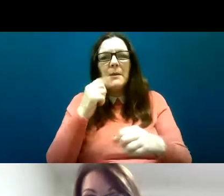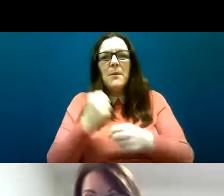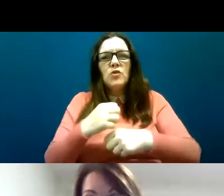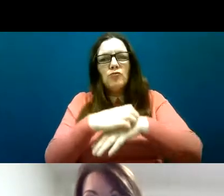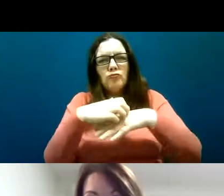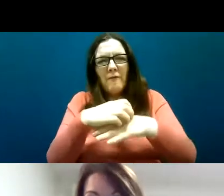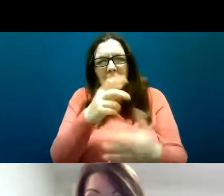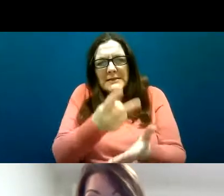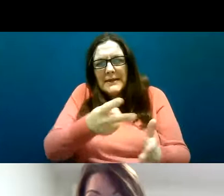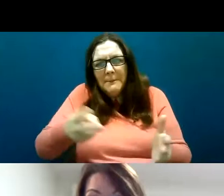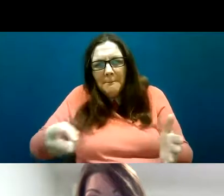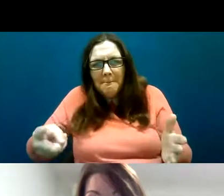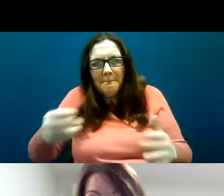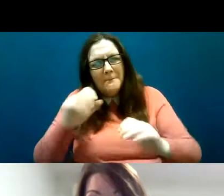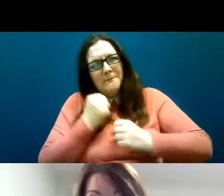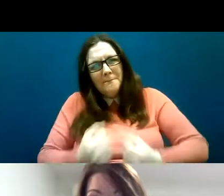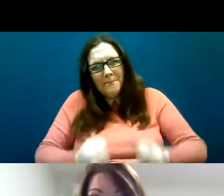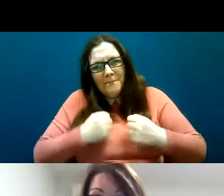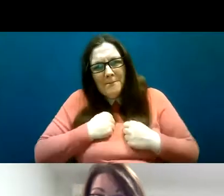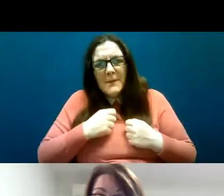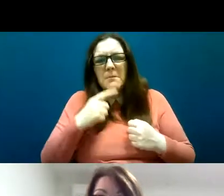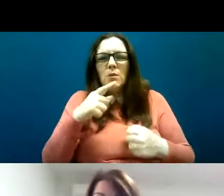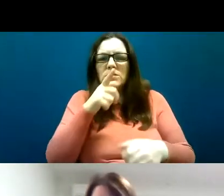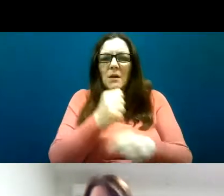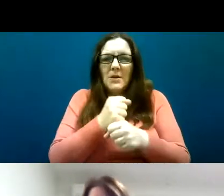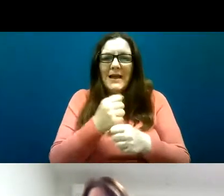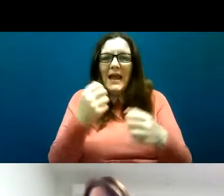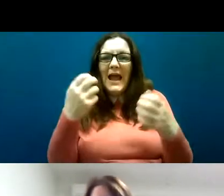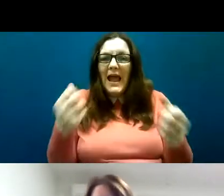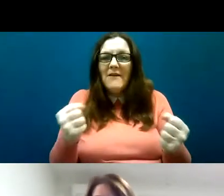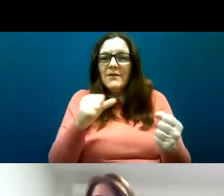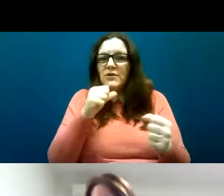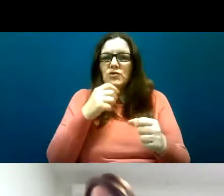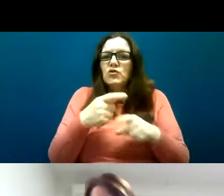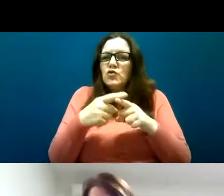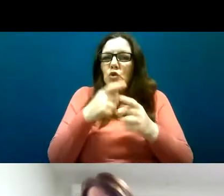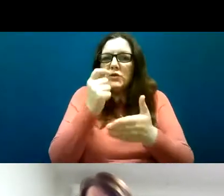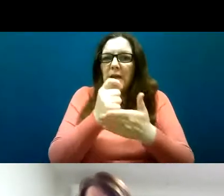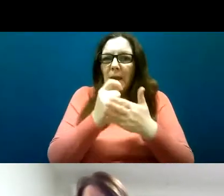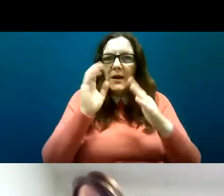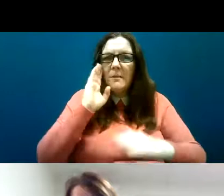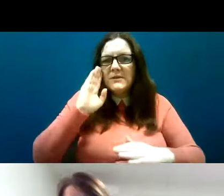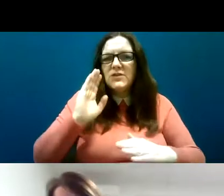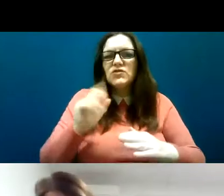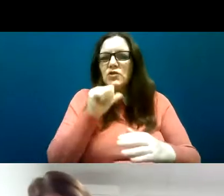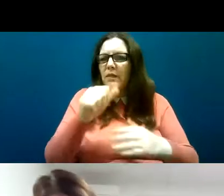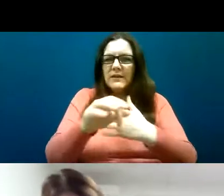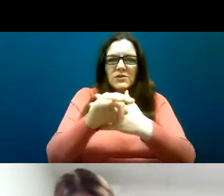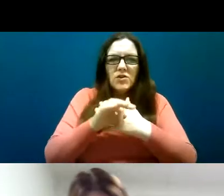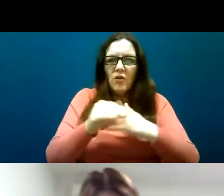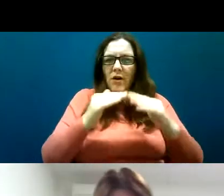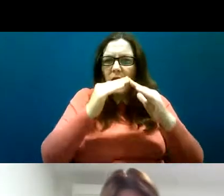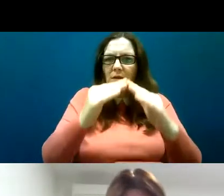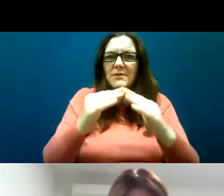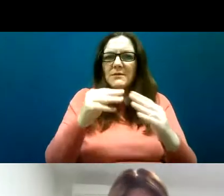However, this definition incorporates houselessness. So living in temporary accommodation, insecure housing, whether it's couch